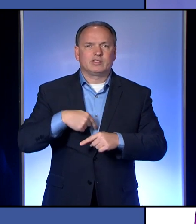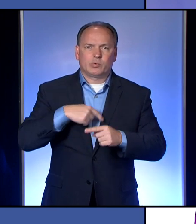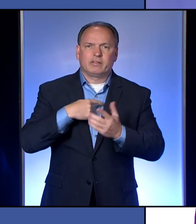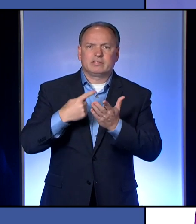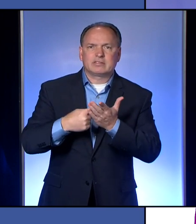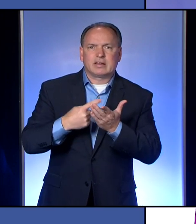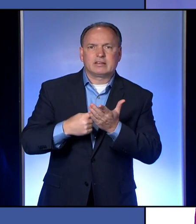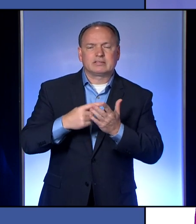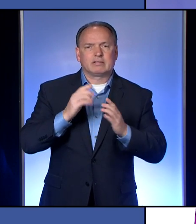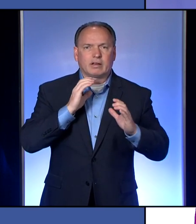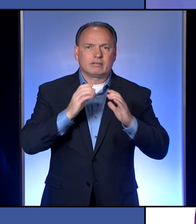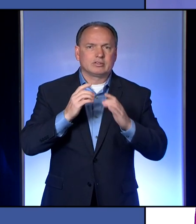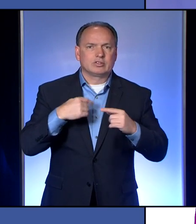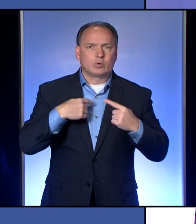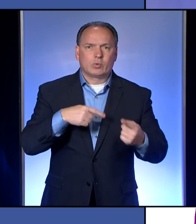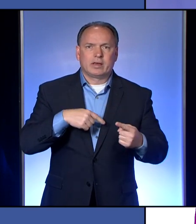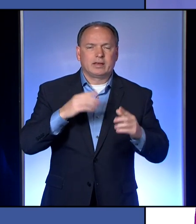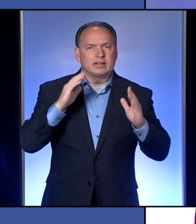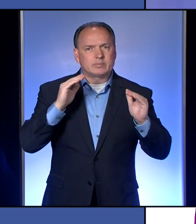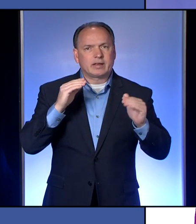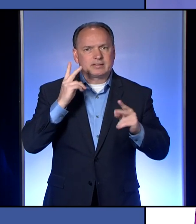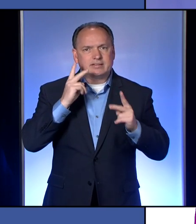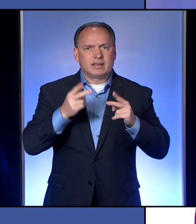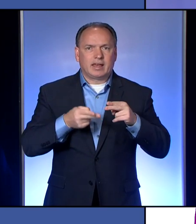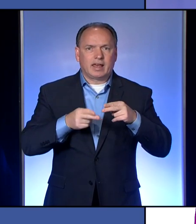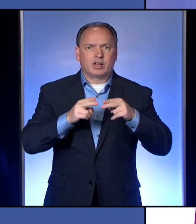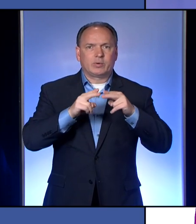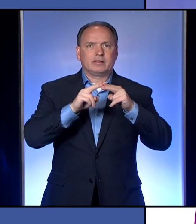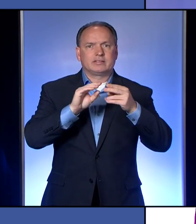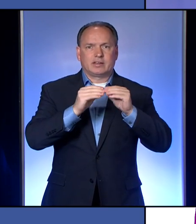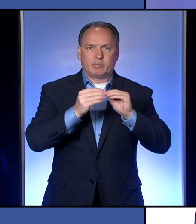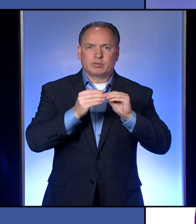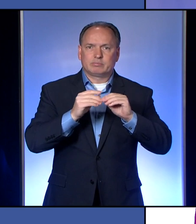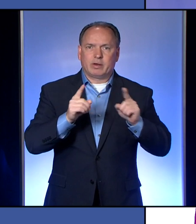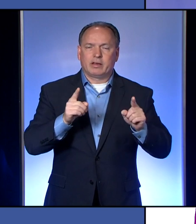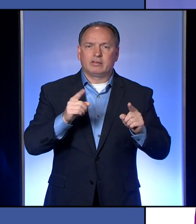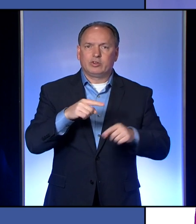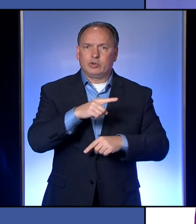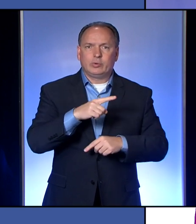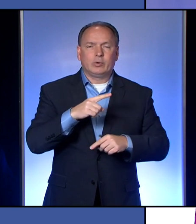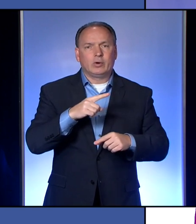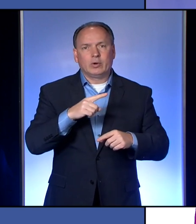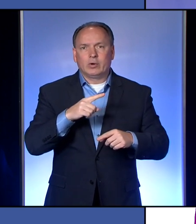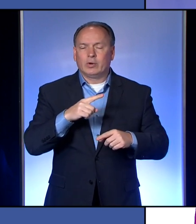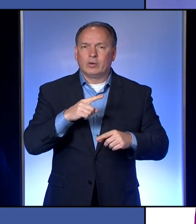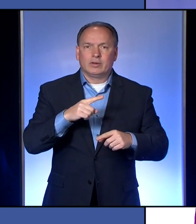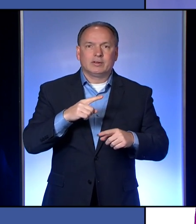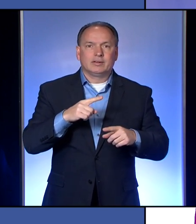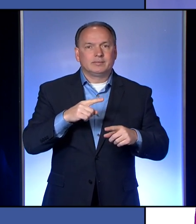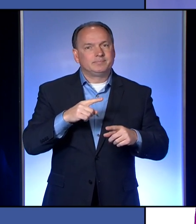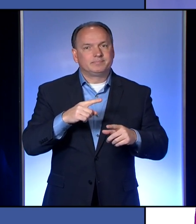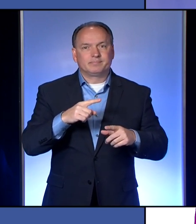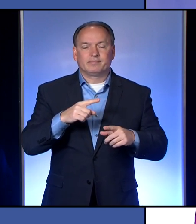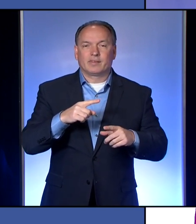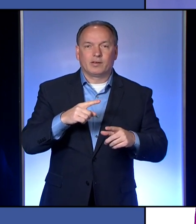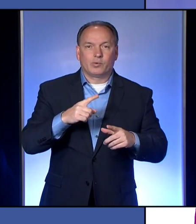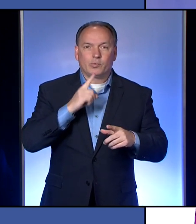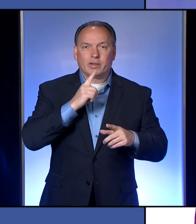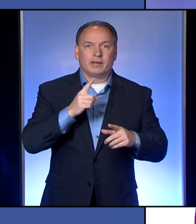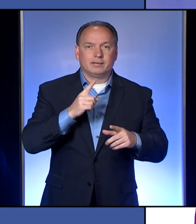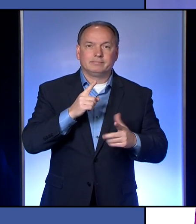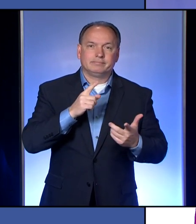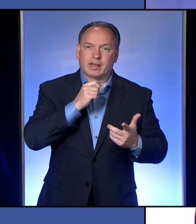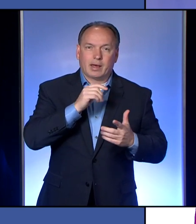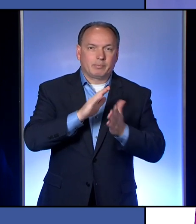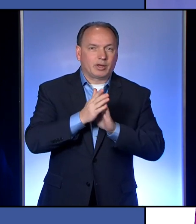that, or you've stated that you've expected to see an increase in numbers. But I guess, should we get used to seeing double digit numbers, I guess, with these